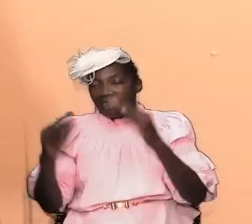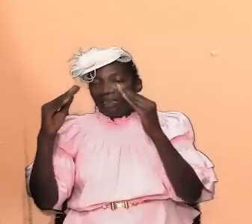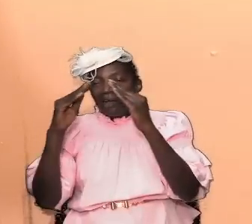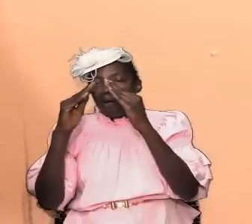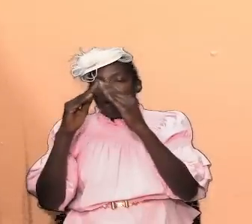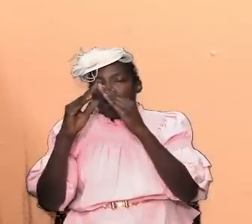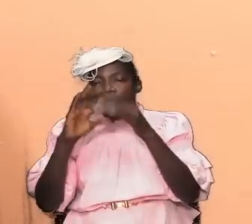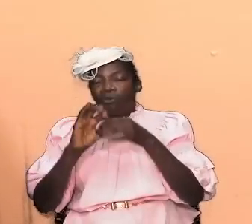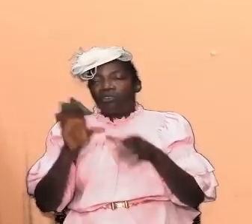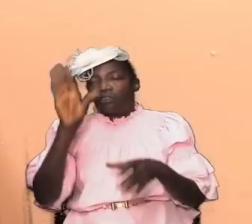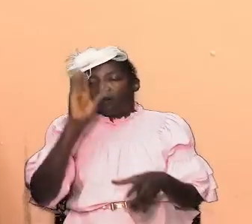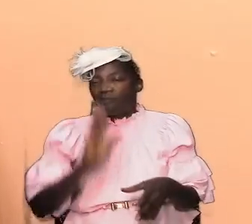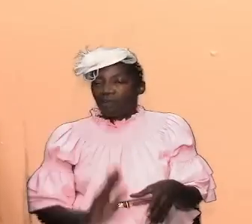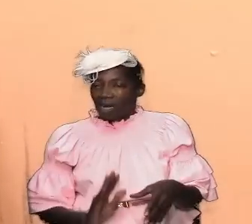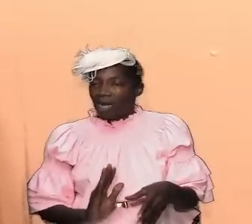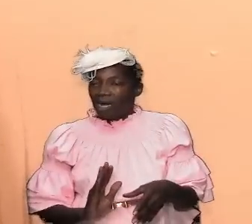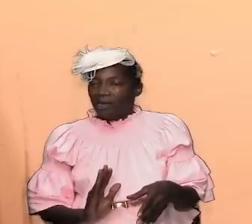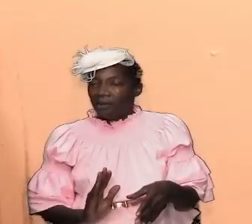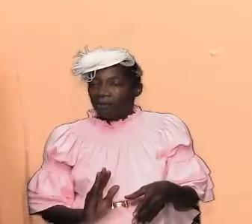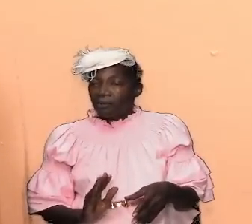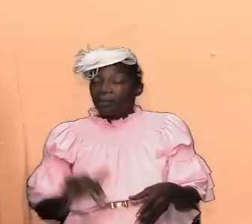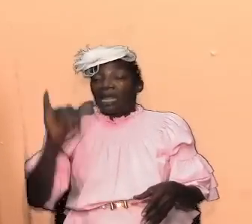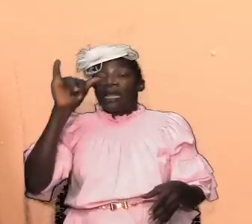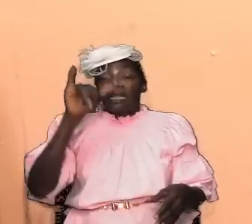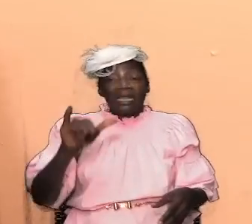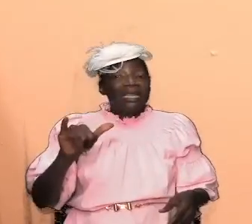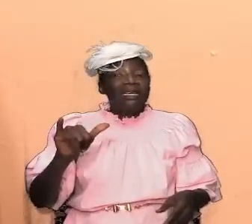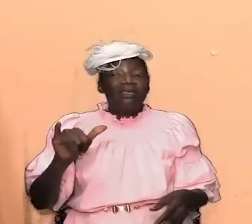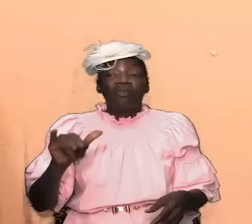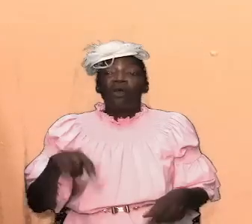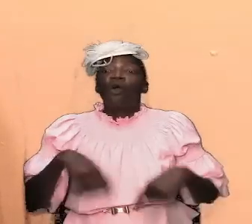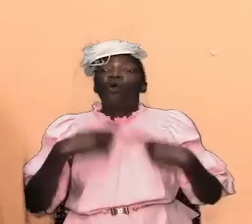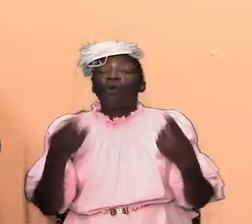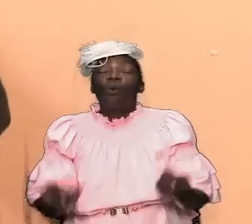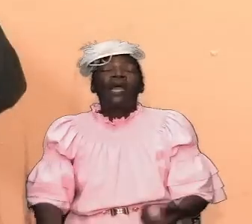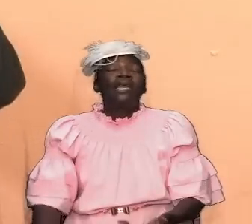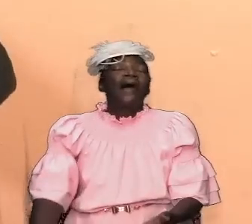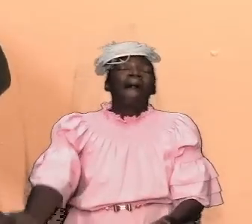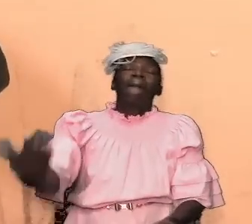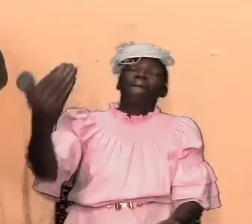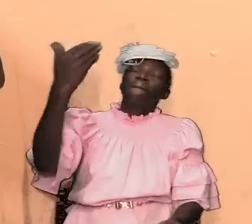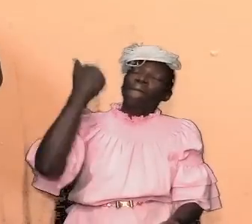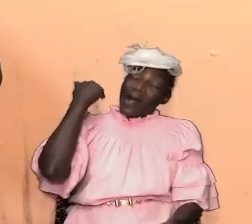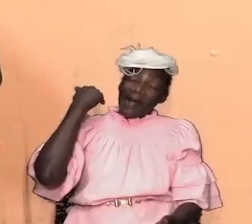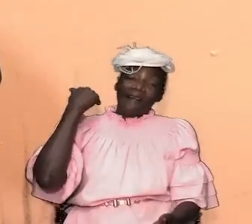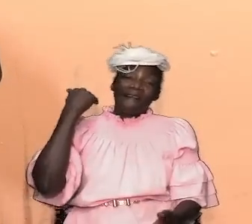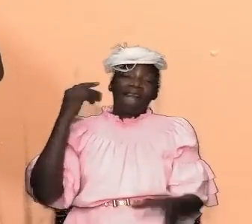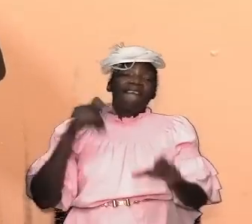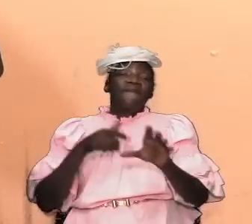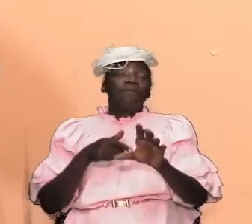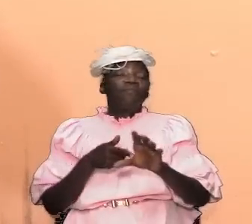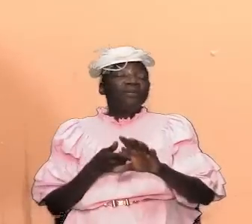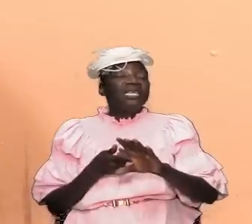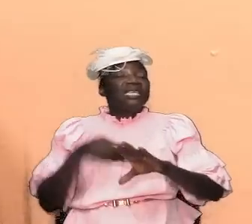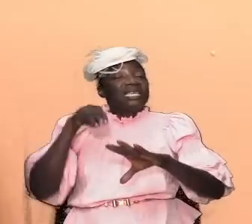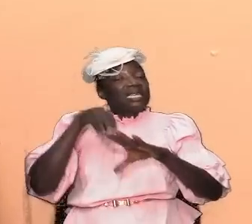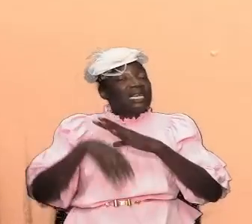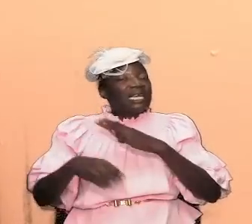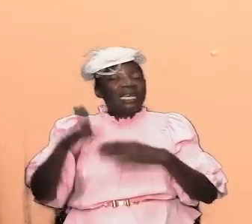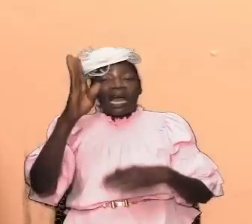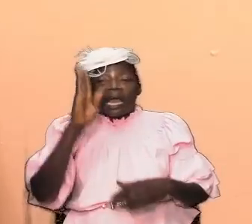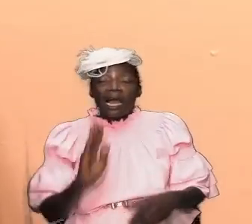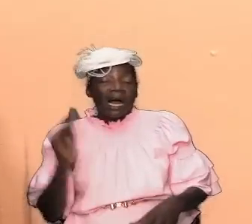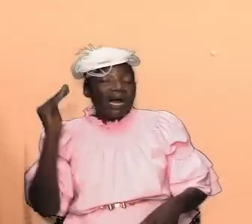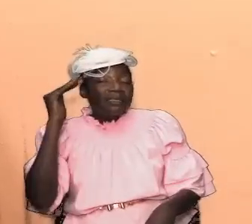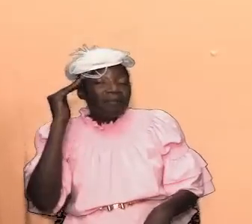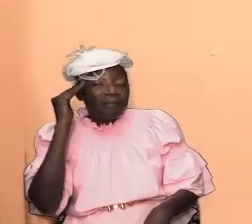hence the reason we are going to go back to the basics and the beginning from the time that it was in the mind of god and he placed